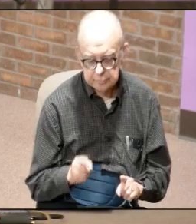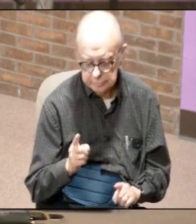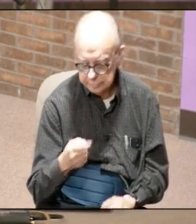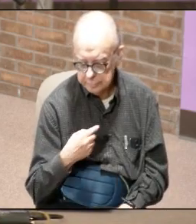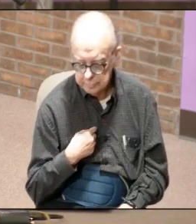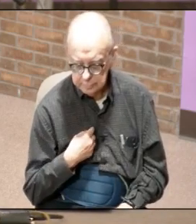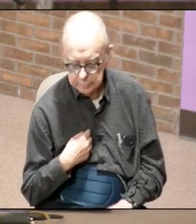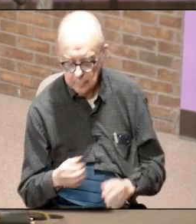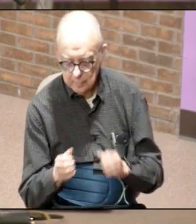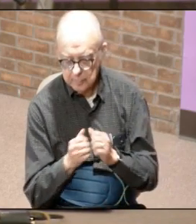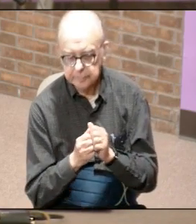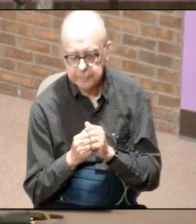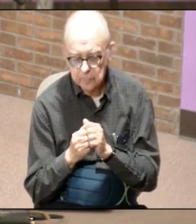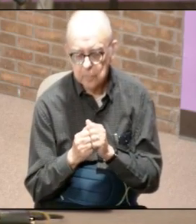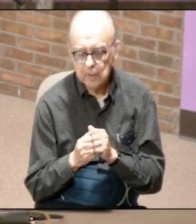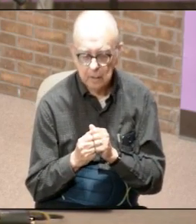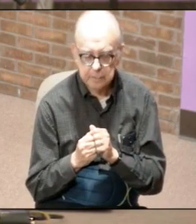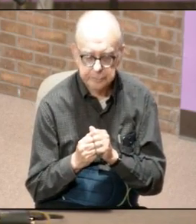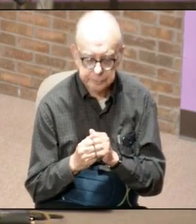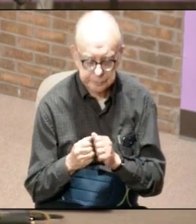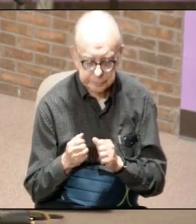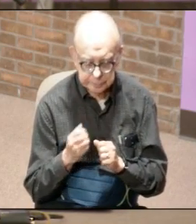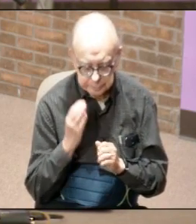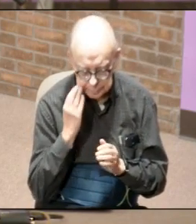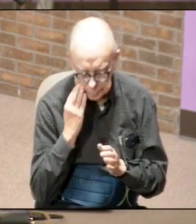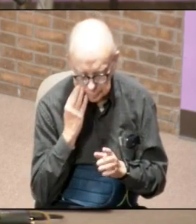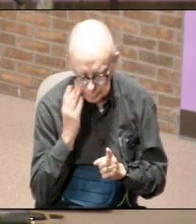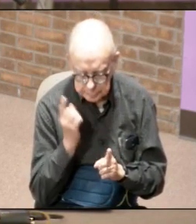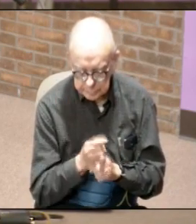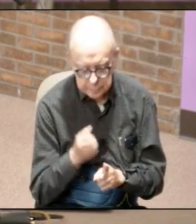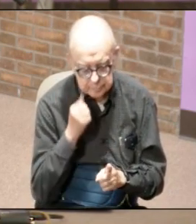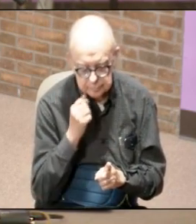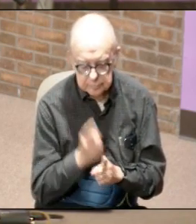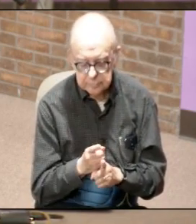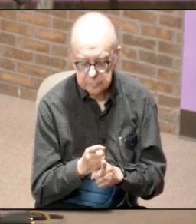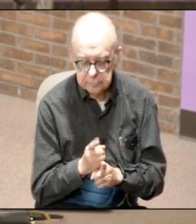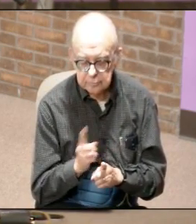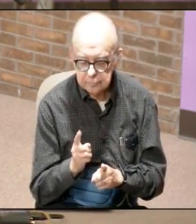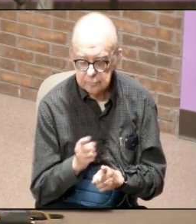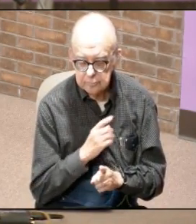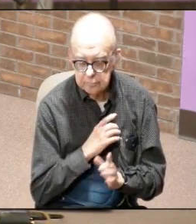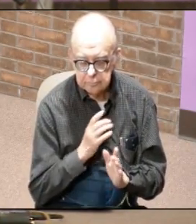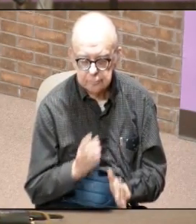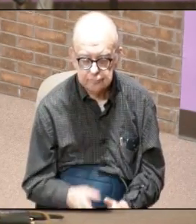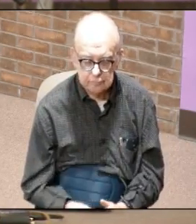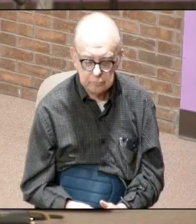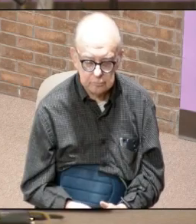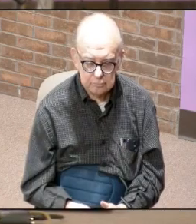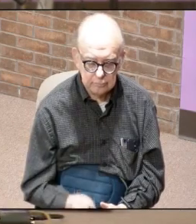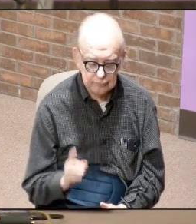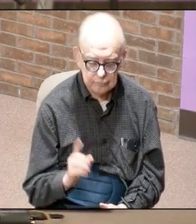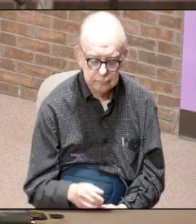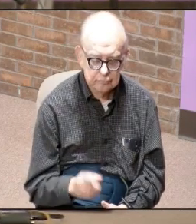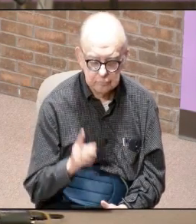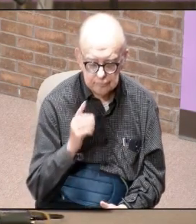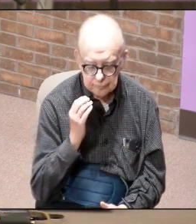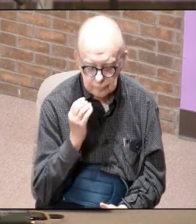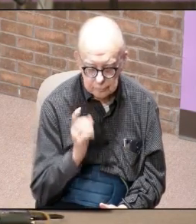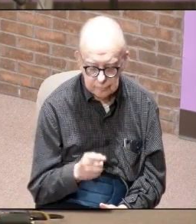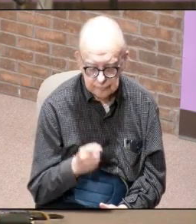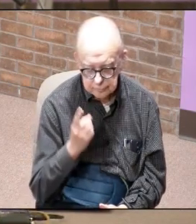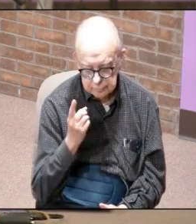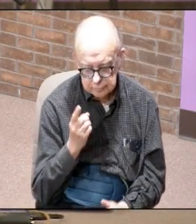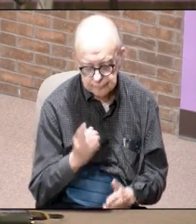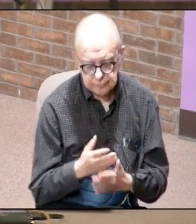and i together known as brothers and sisters in christ you need to understand